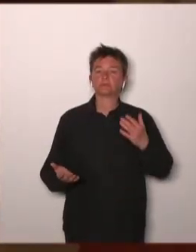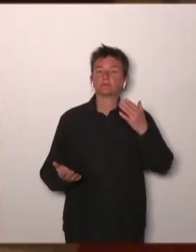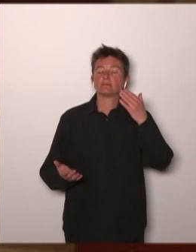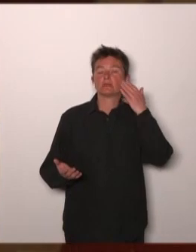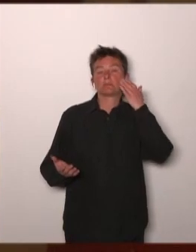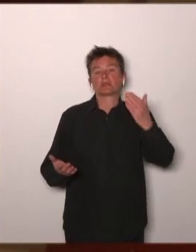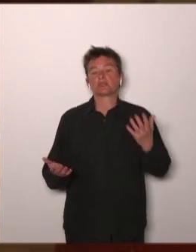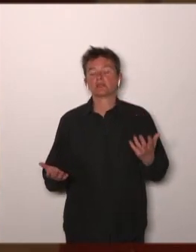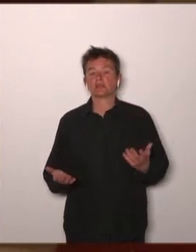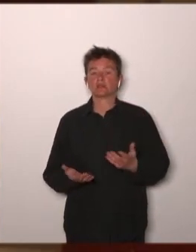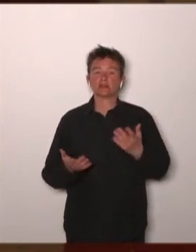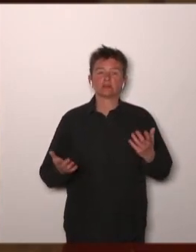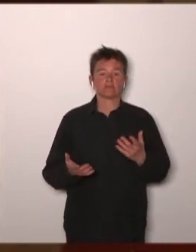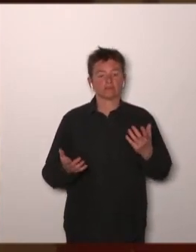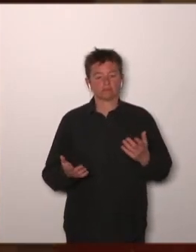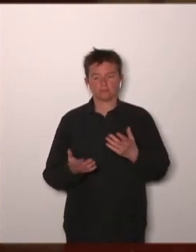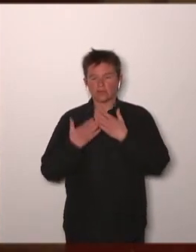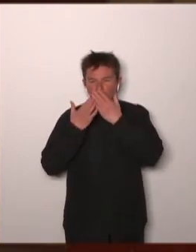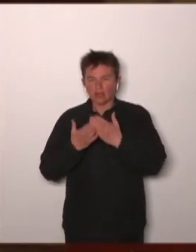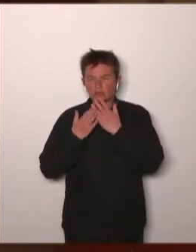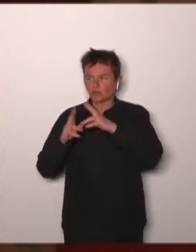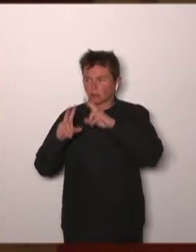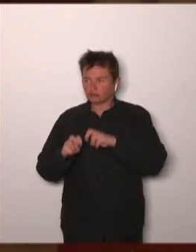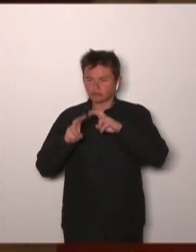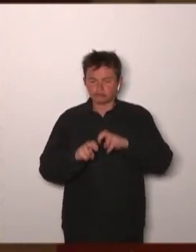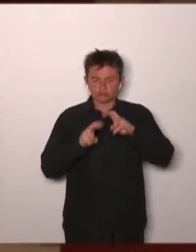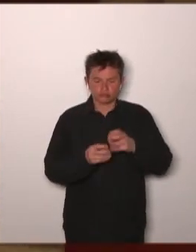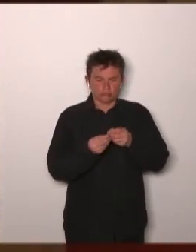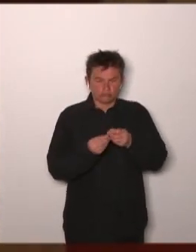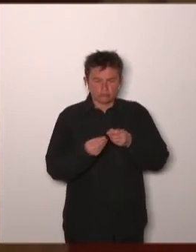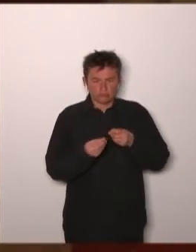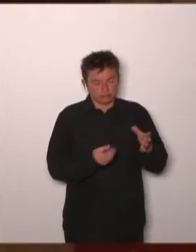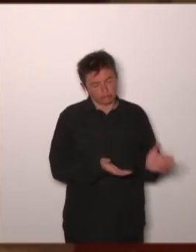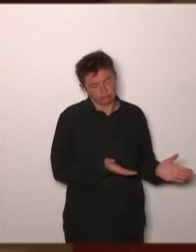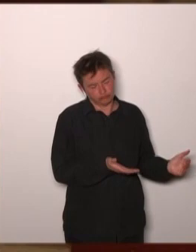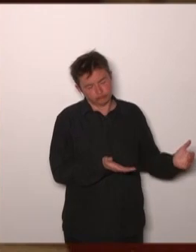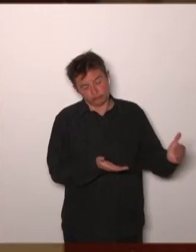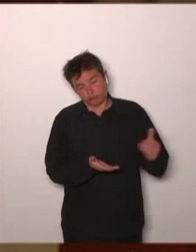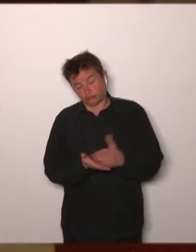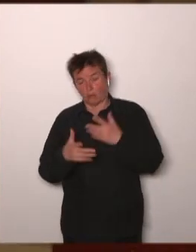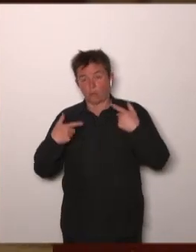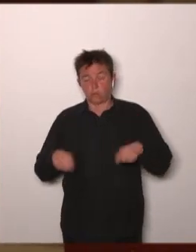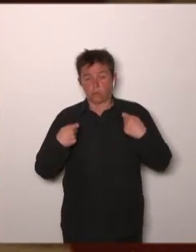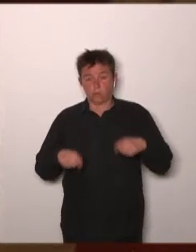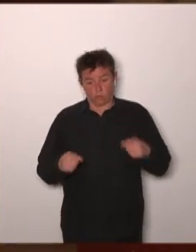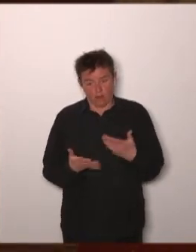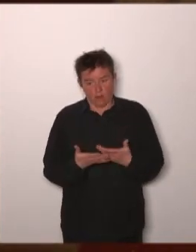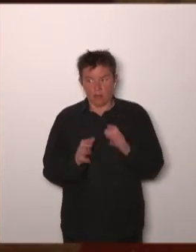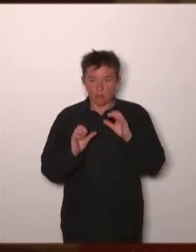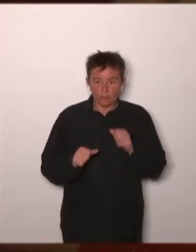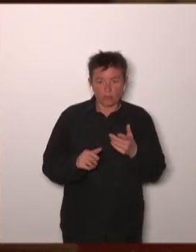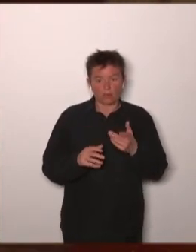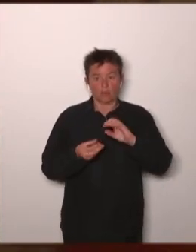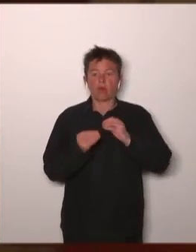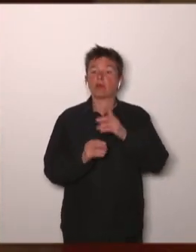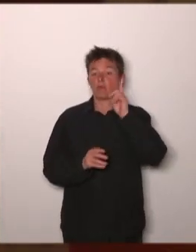isn't it going to be like really stopping or really be a problem? to early access to all